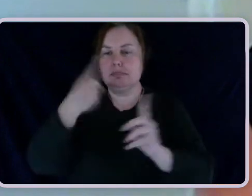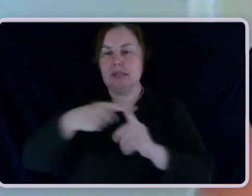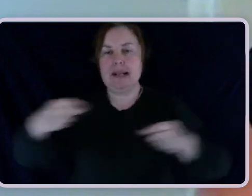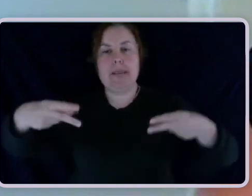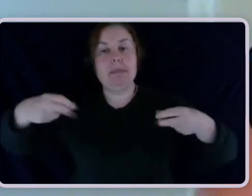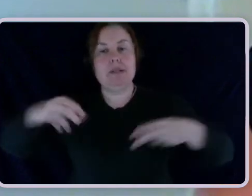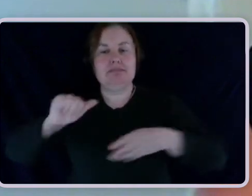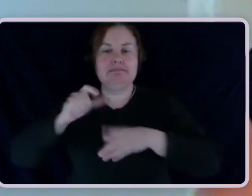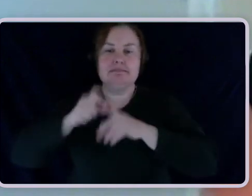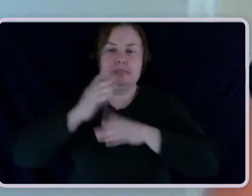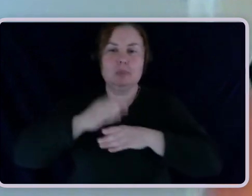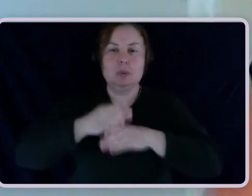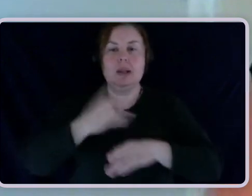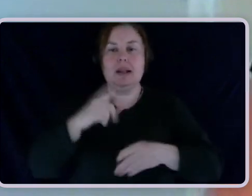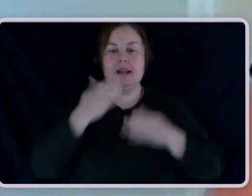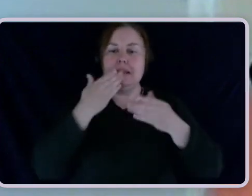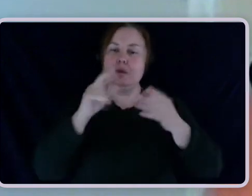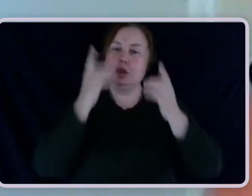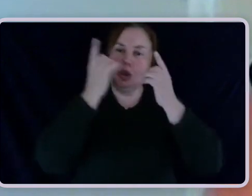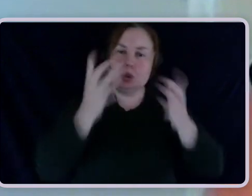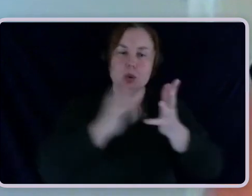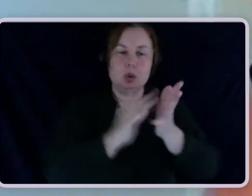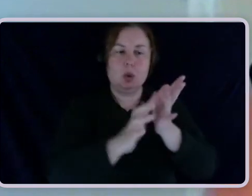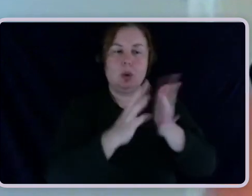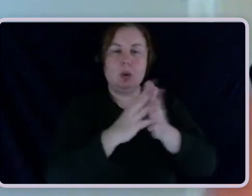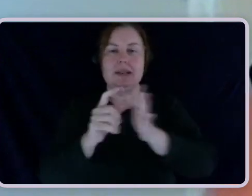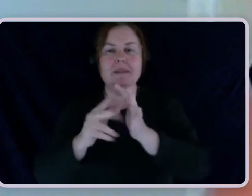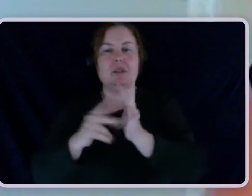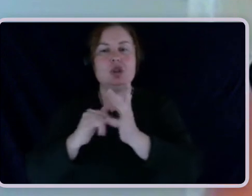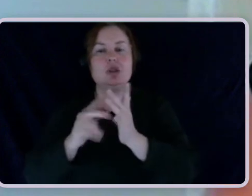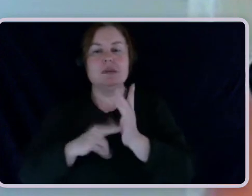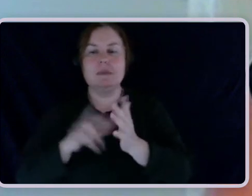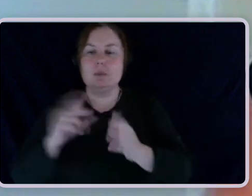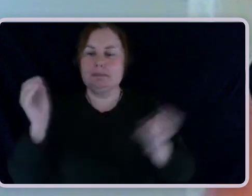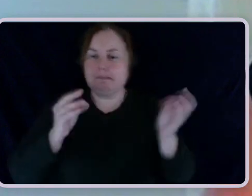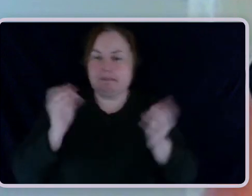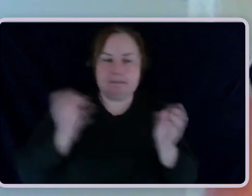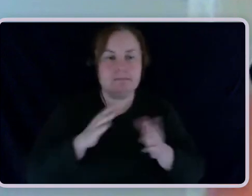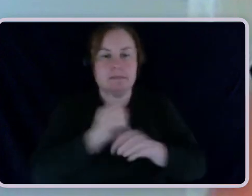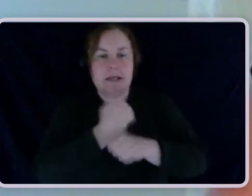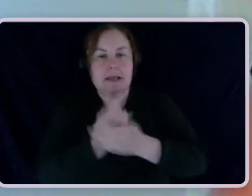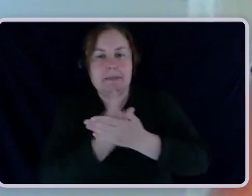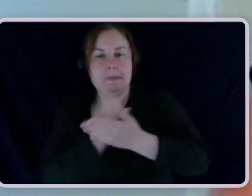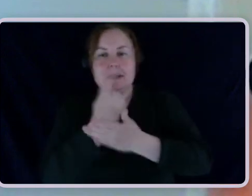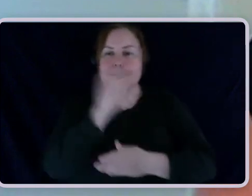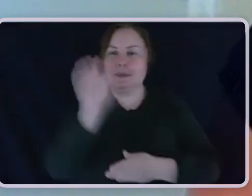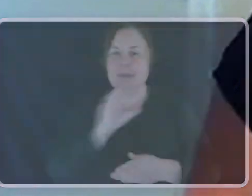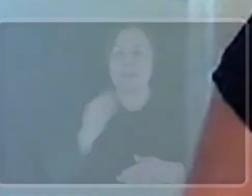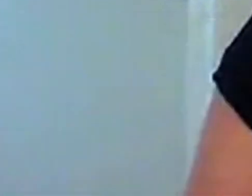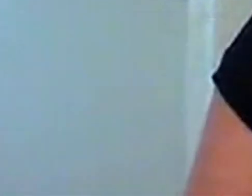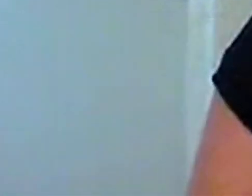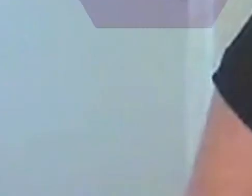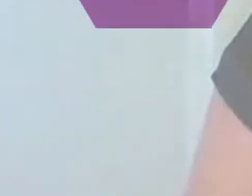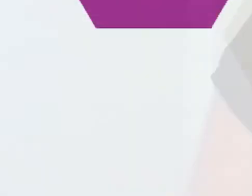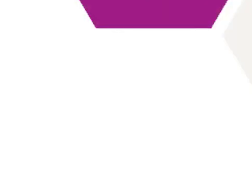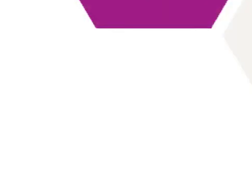bringing this production to you today. Please stay safe, wear your masks, wash those hands and stay home. See you next time.